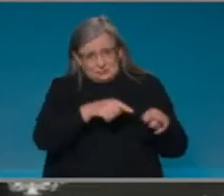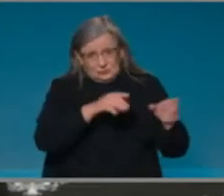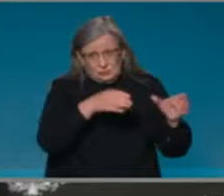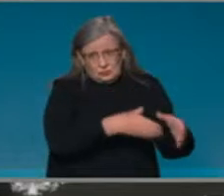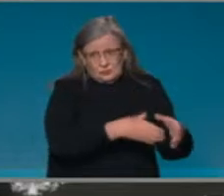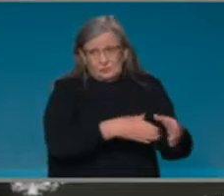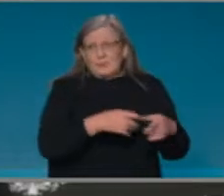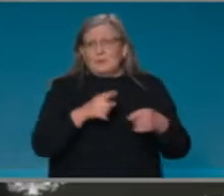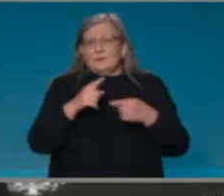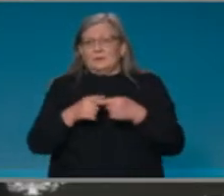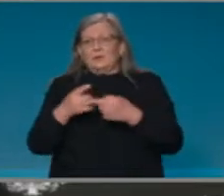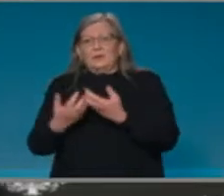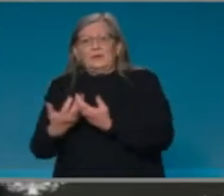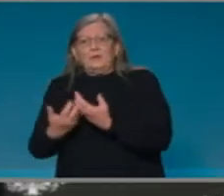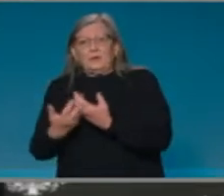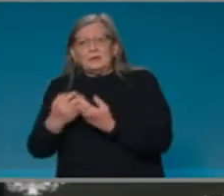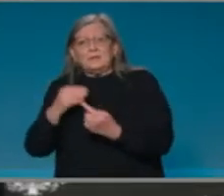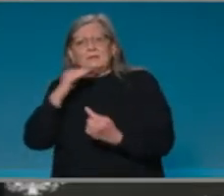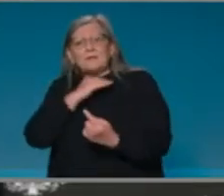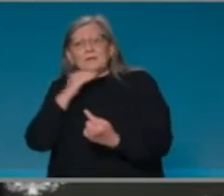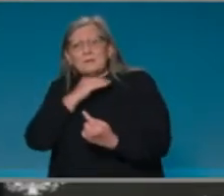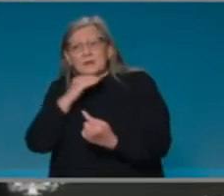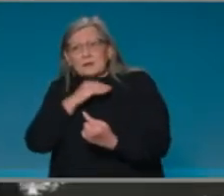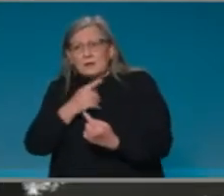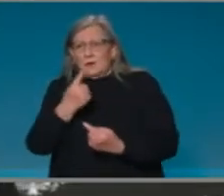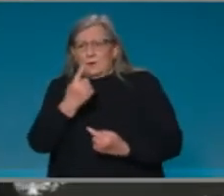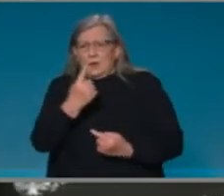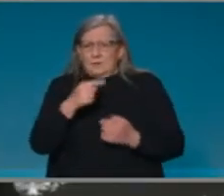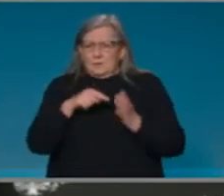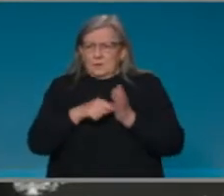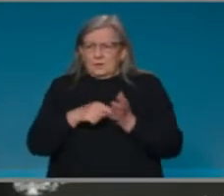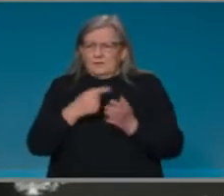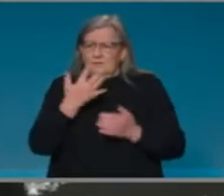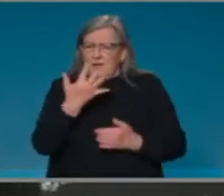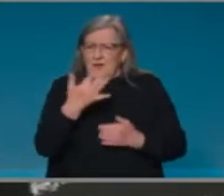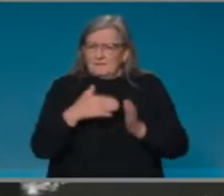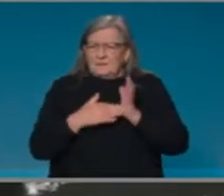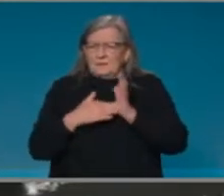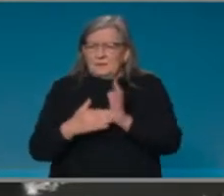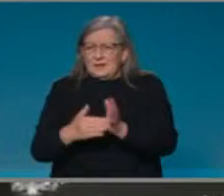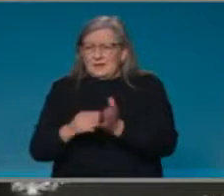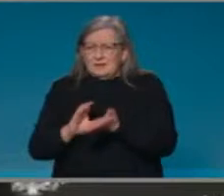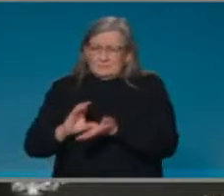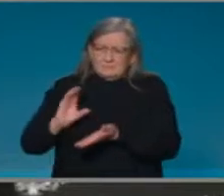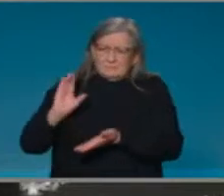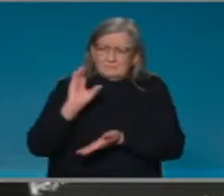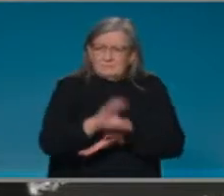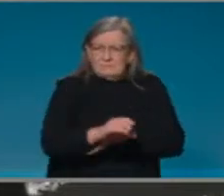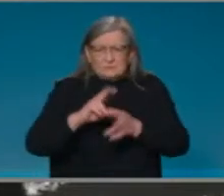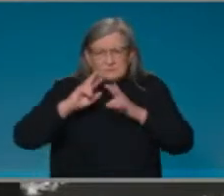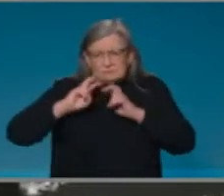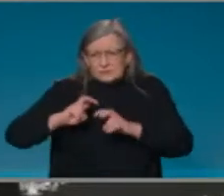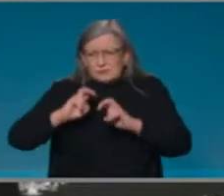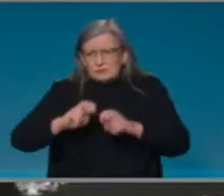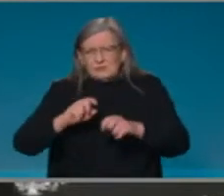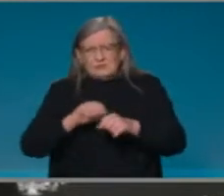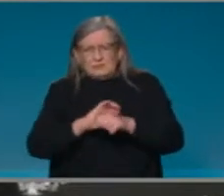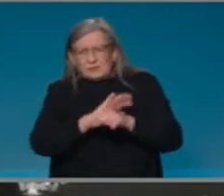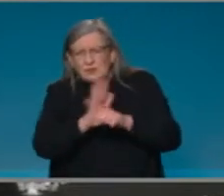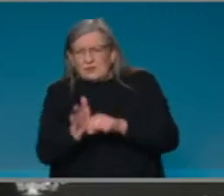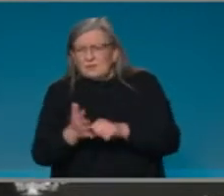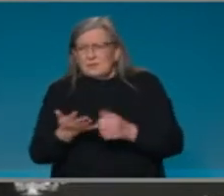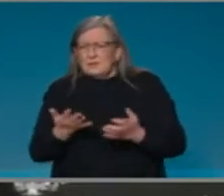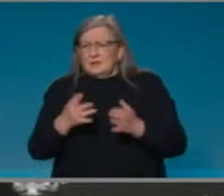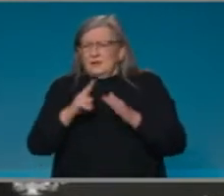focus on coronavirus and flu vaccines and advancing and bringing forward new technologies.